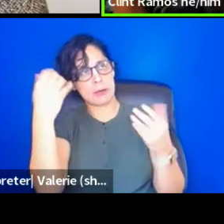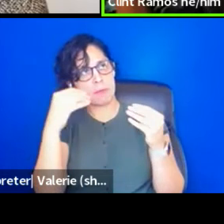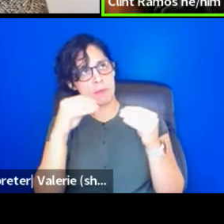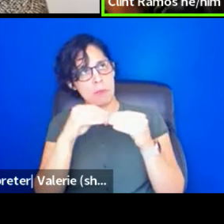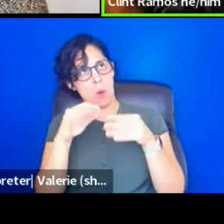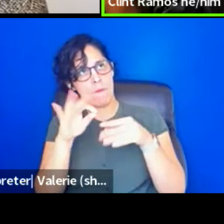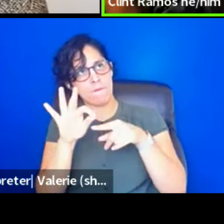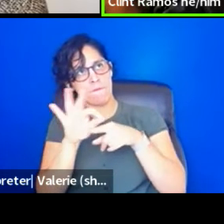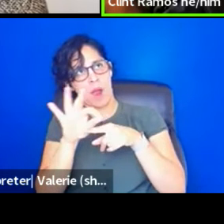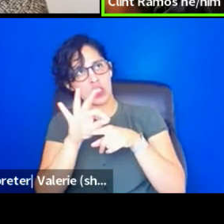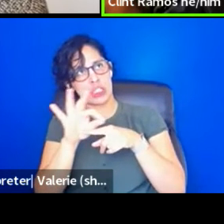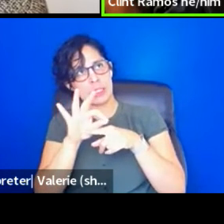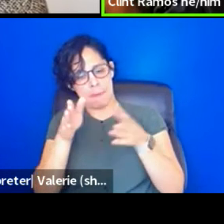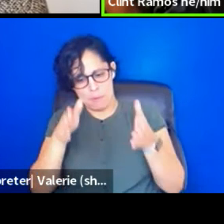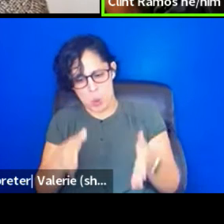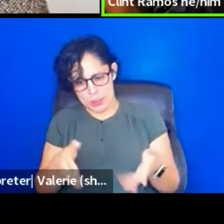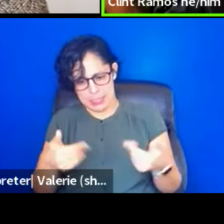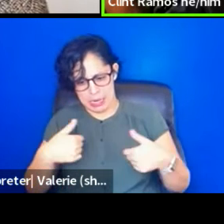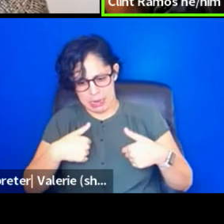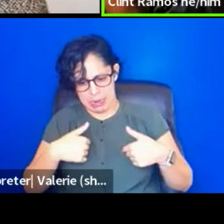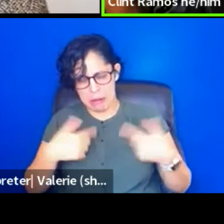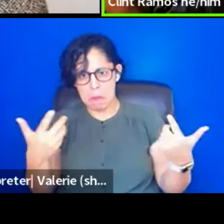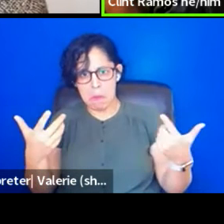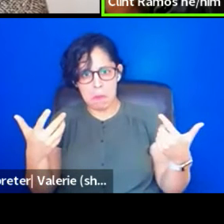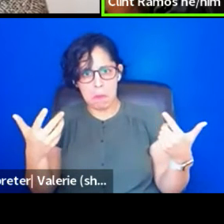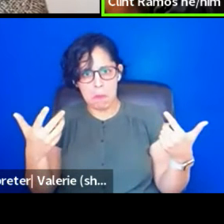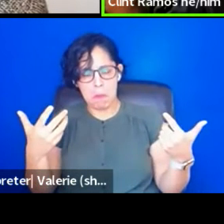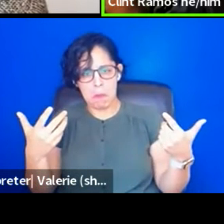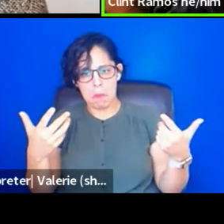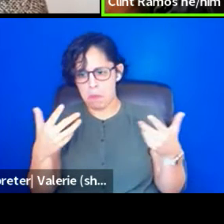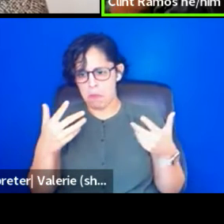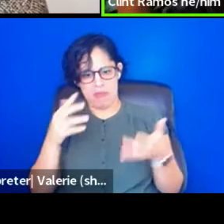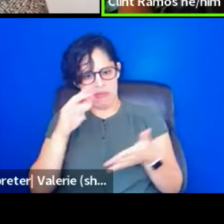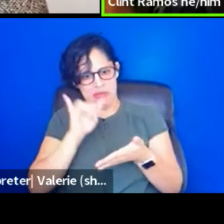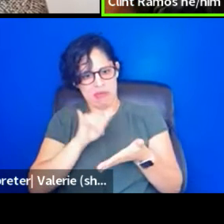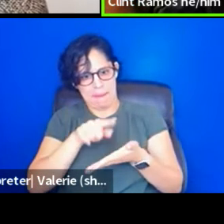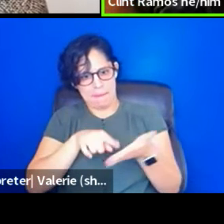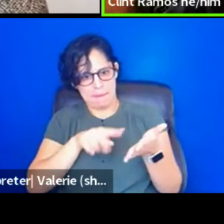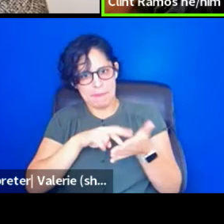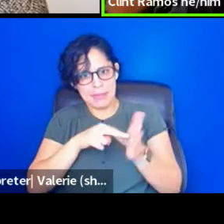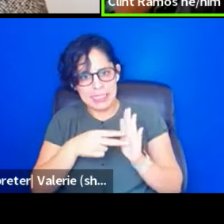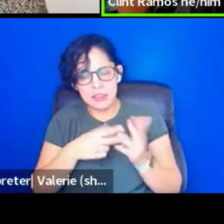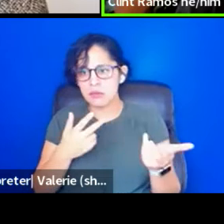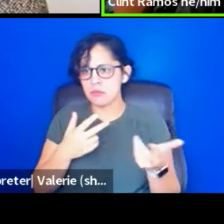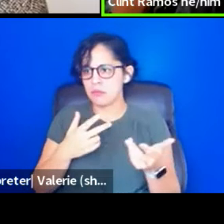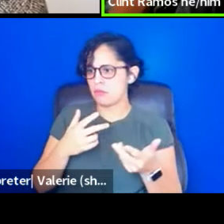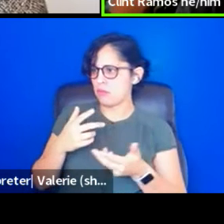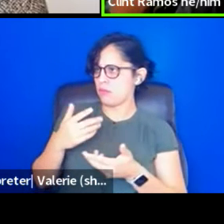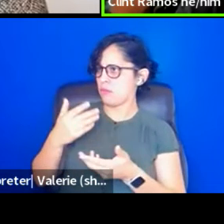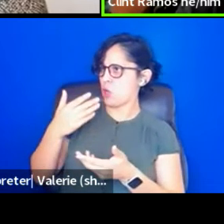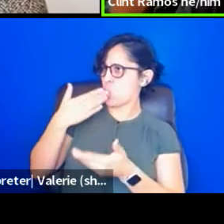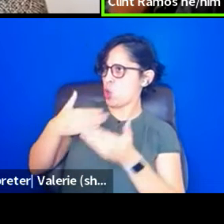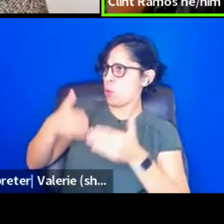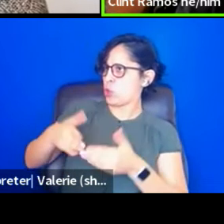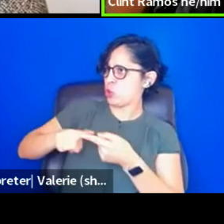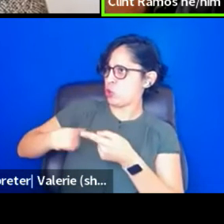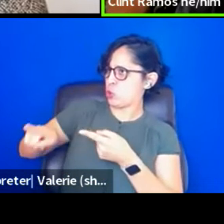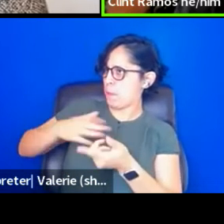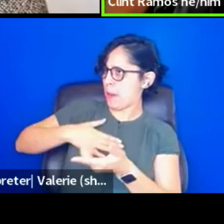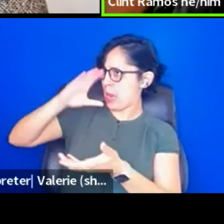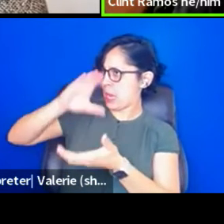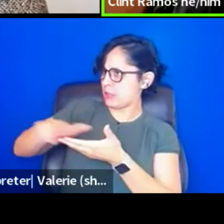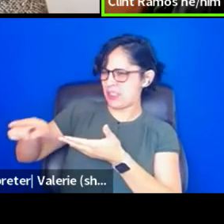a good person, you know, uh, uh, to my husband, you know what I mean? Um, uh,